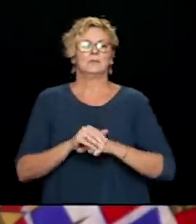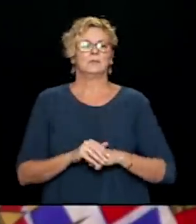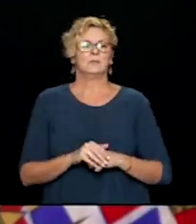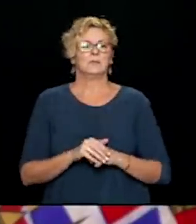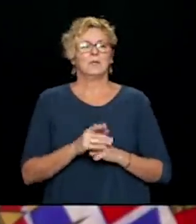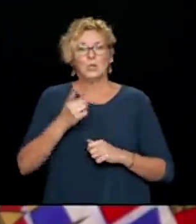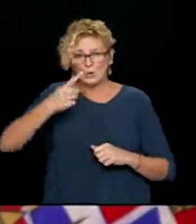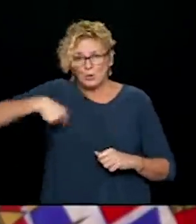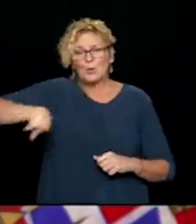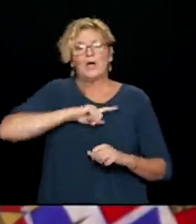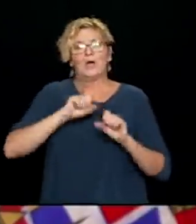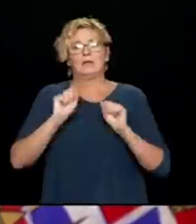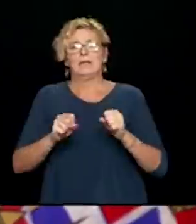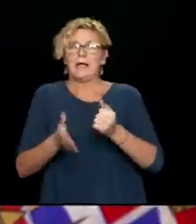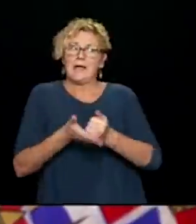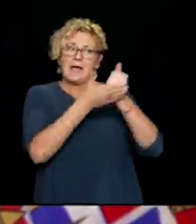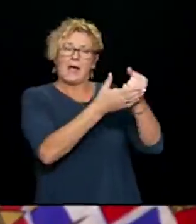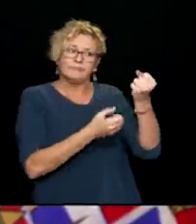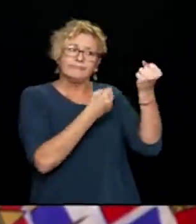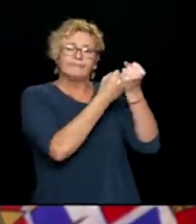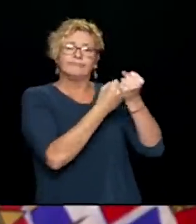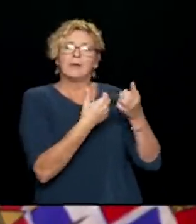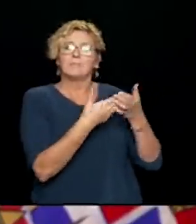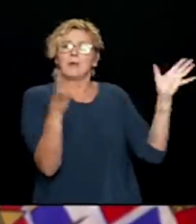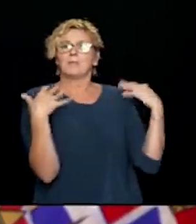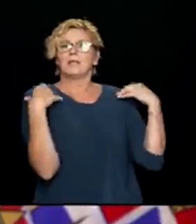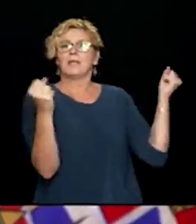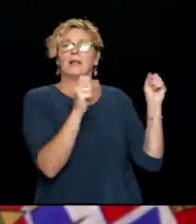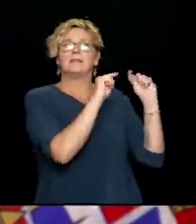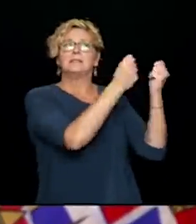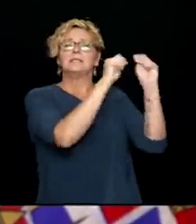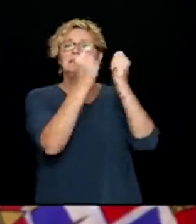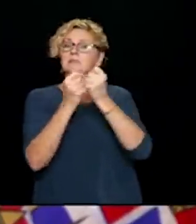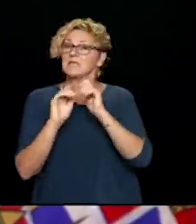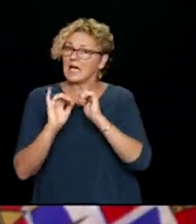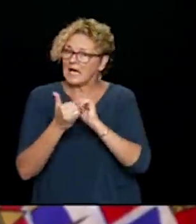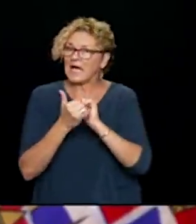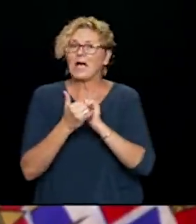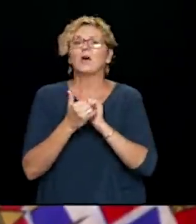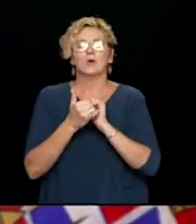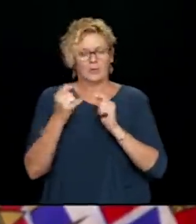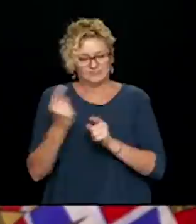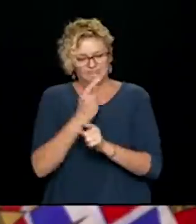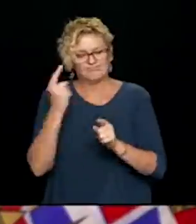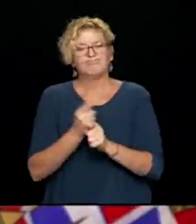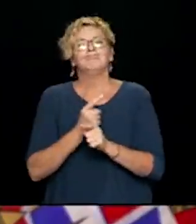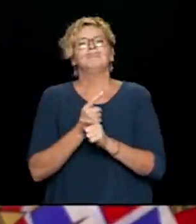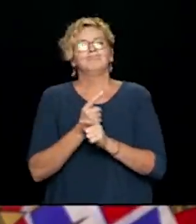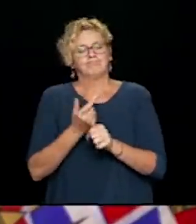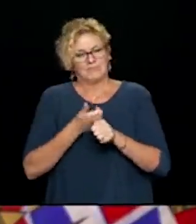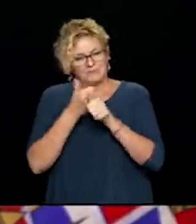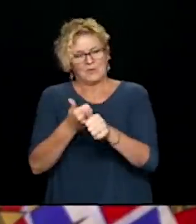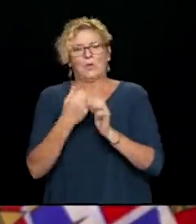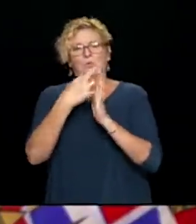is the concern for many and I know for many of us. We can help our public health teams by doing our part with the choices